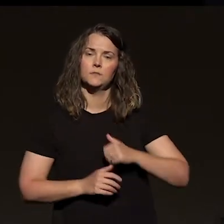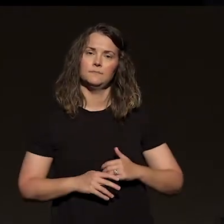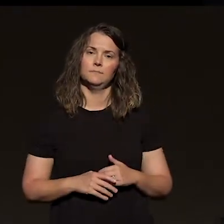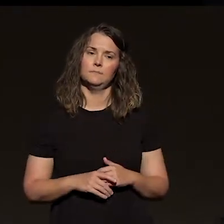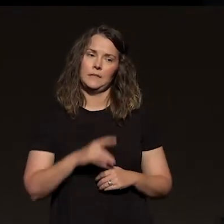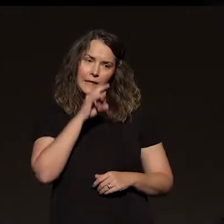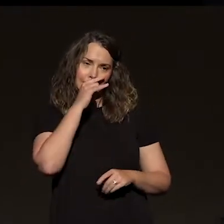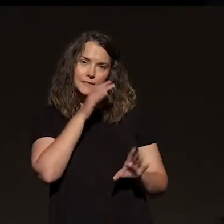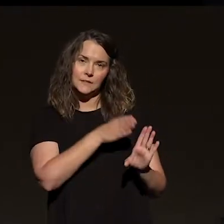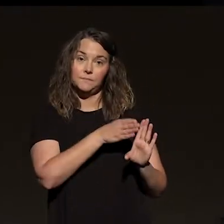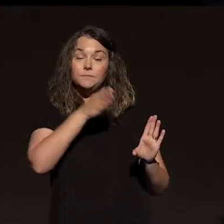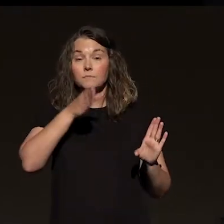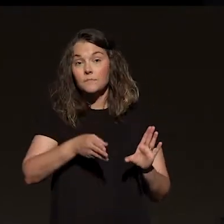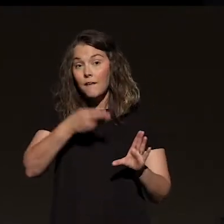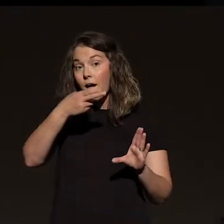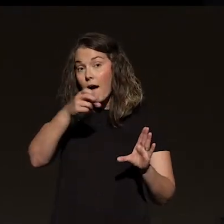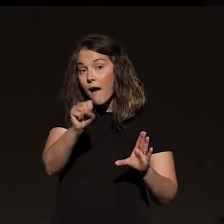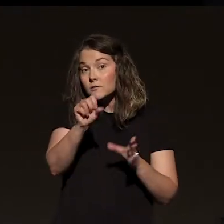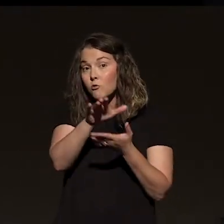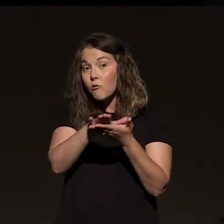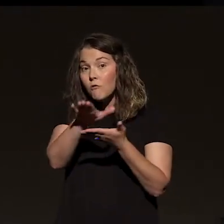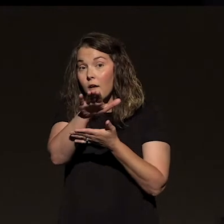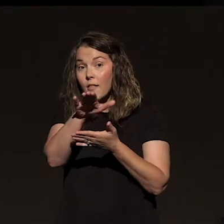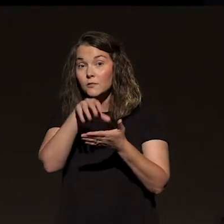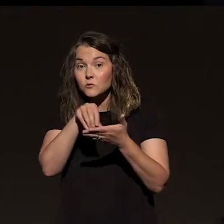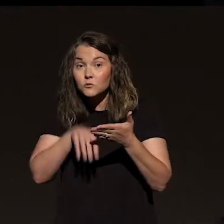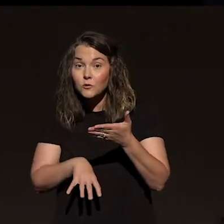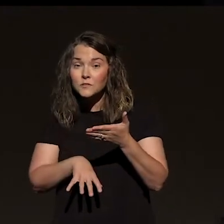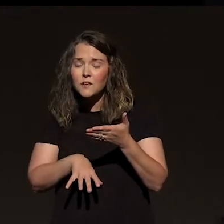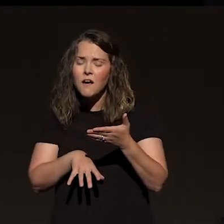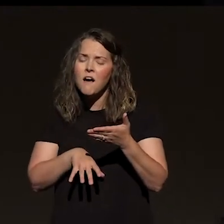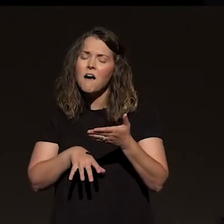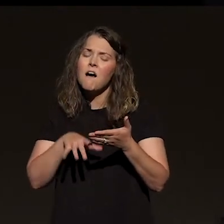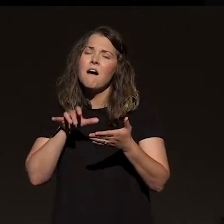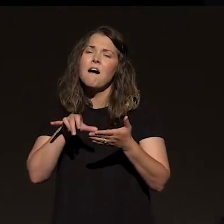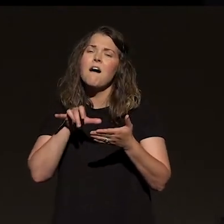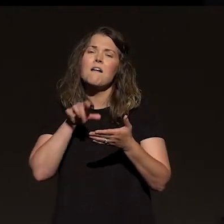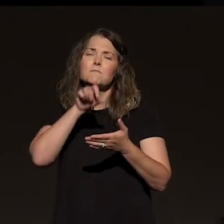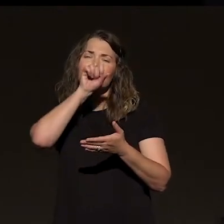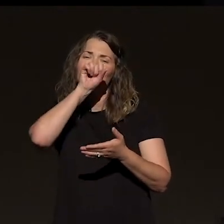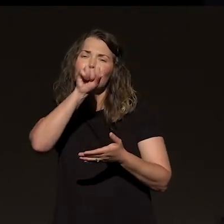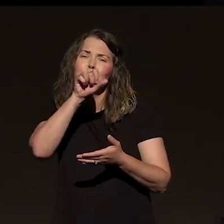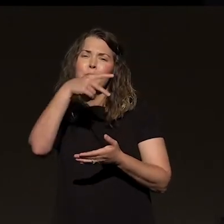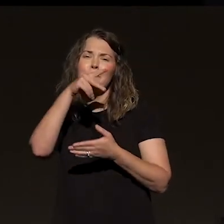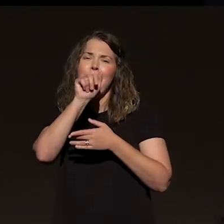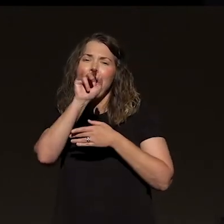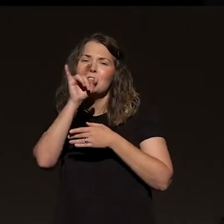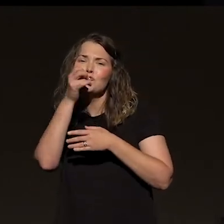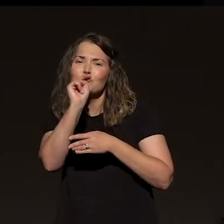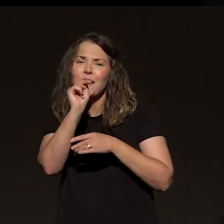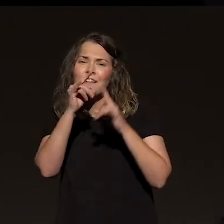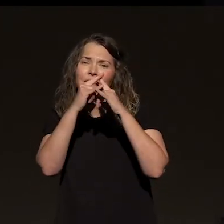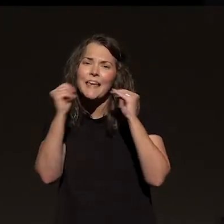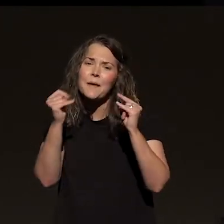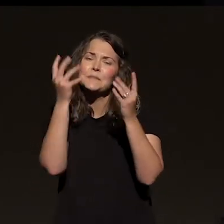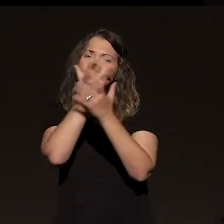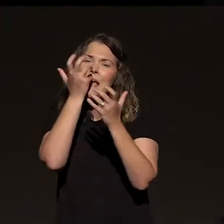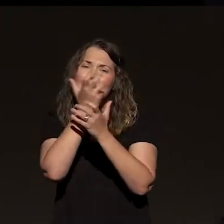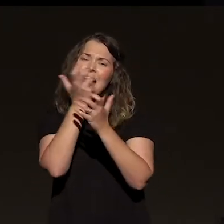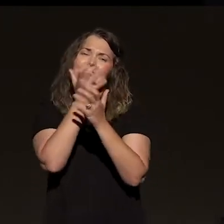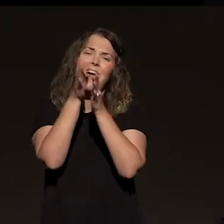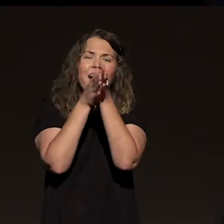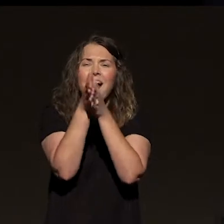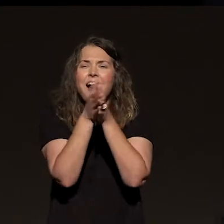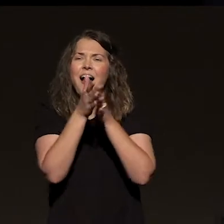Can I talk to some high school and college kids? Oh, gosh, you love passion. Oh, my gosh. Going to passion, going to passion camp. It's amazing, baby. It's fire,